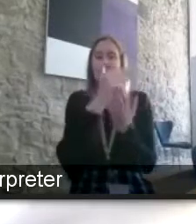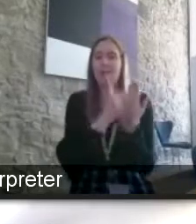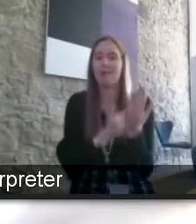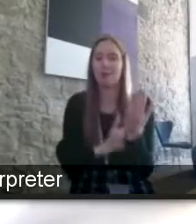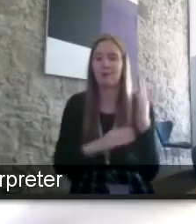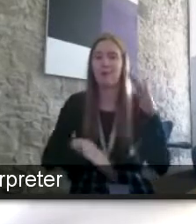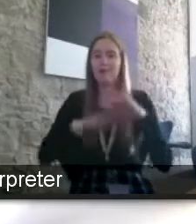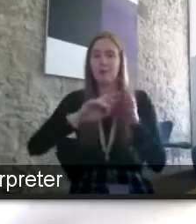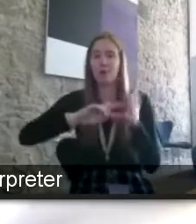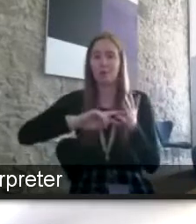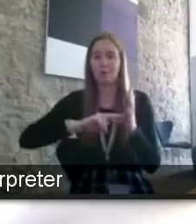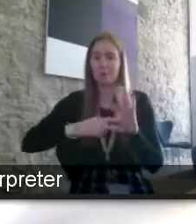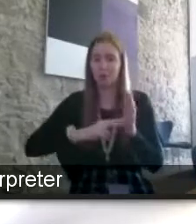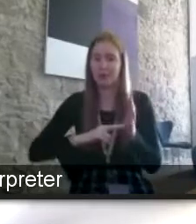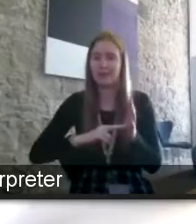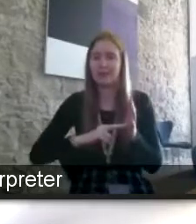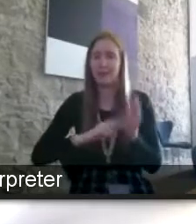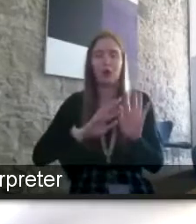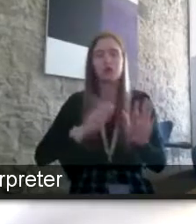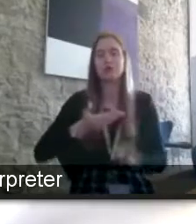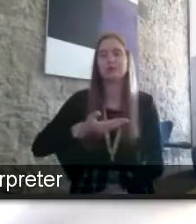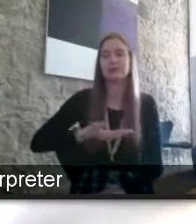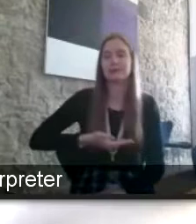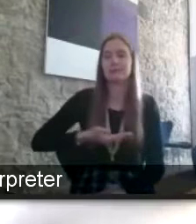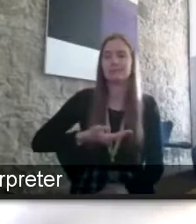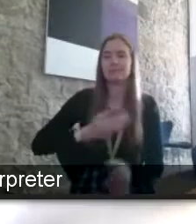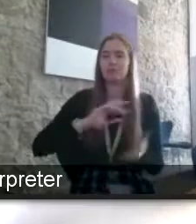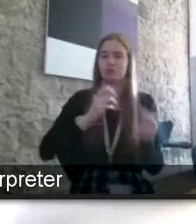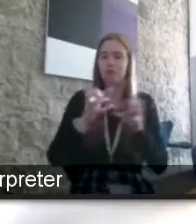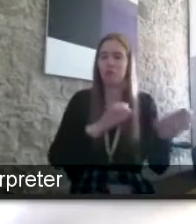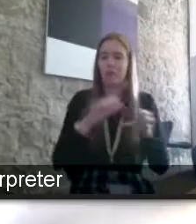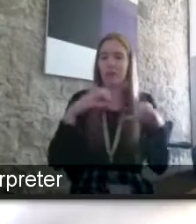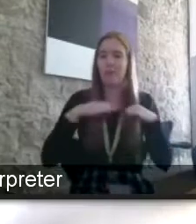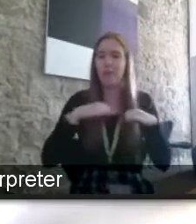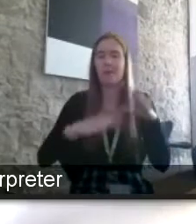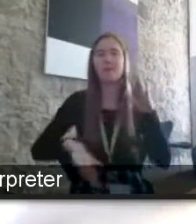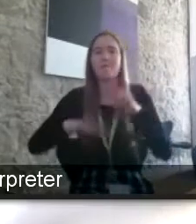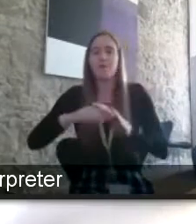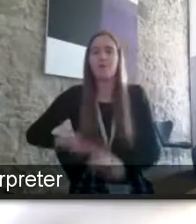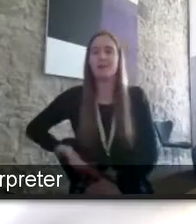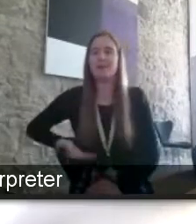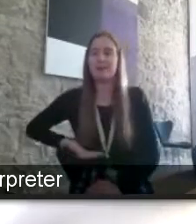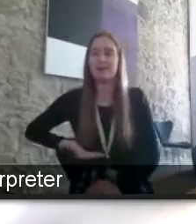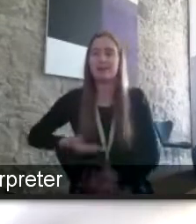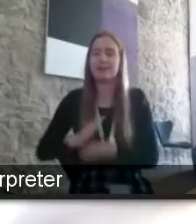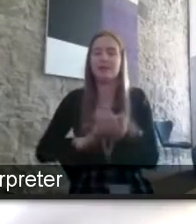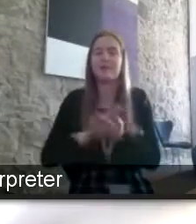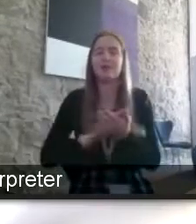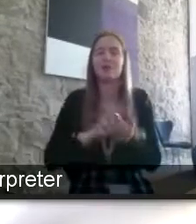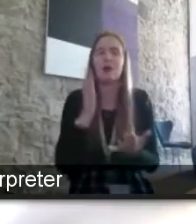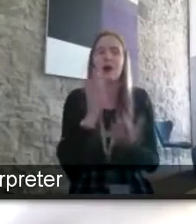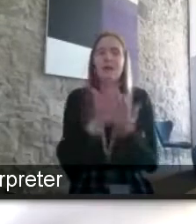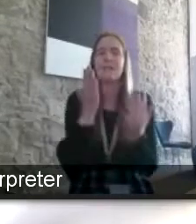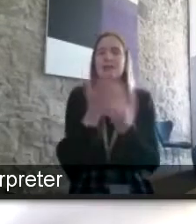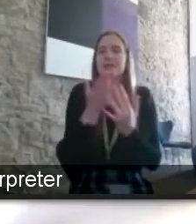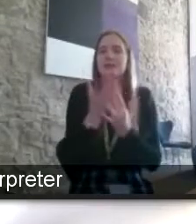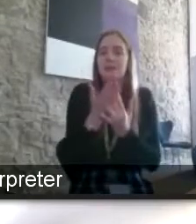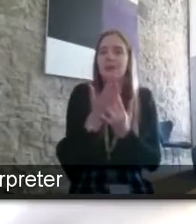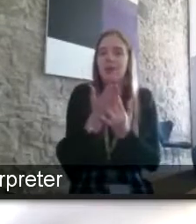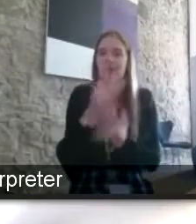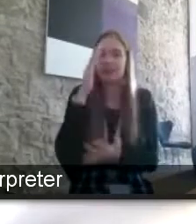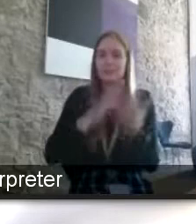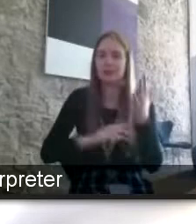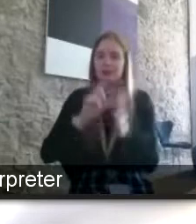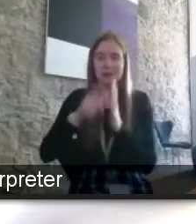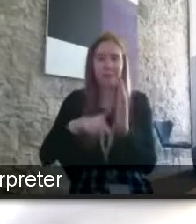recruitment or employment but across the whole business because that's what's really important to make it a truly accessible experience for disabled people